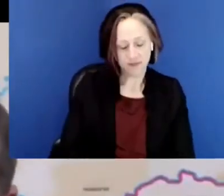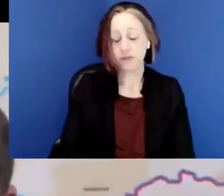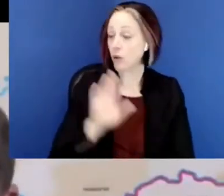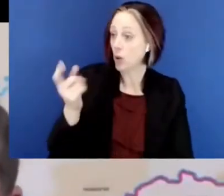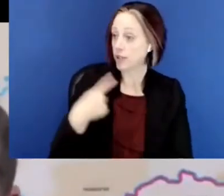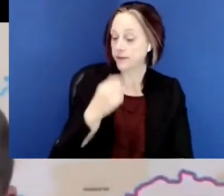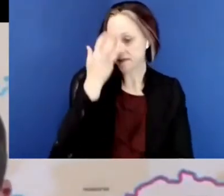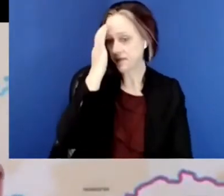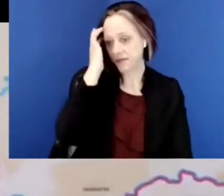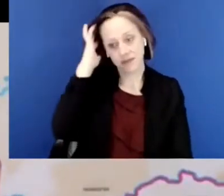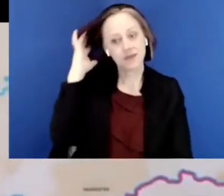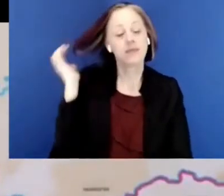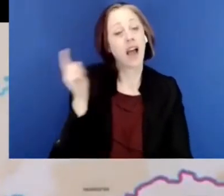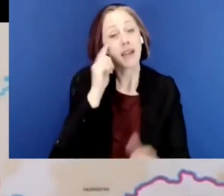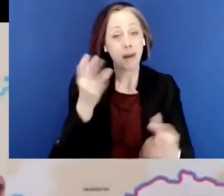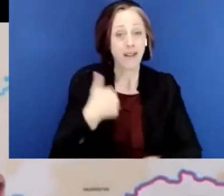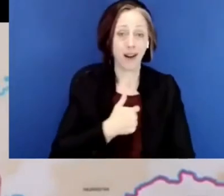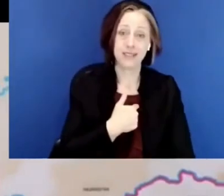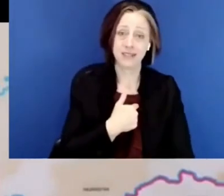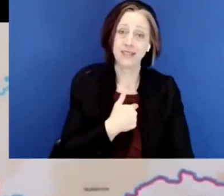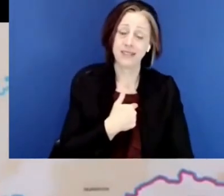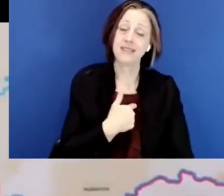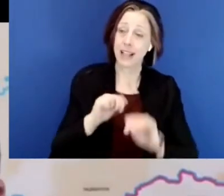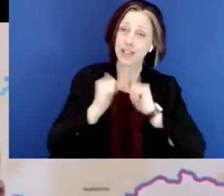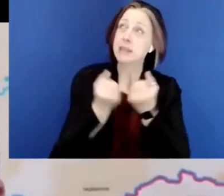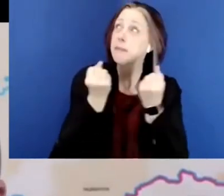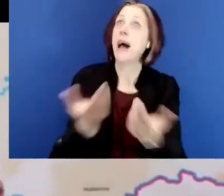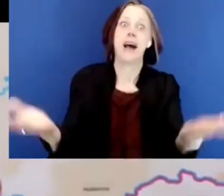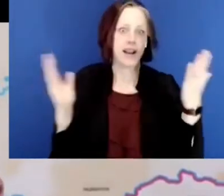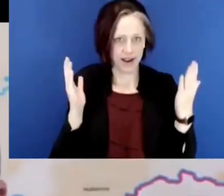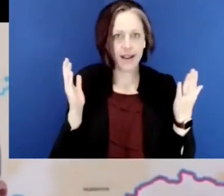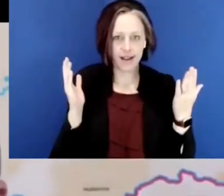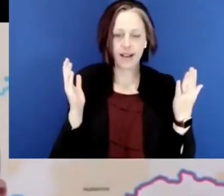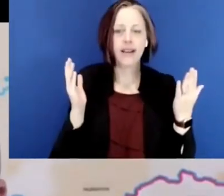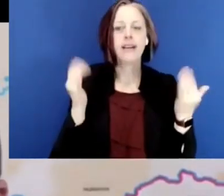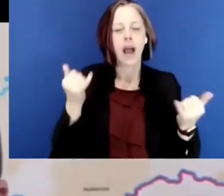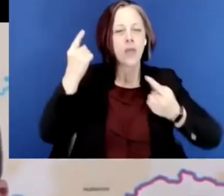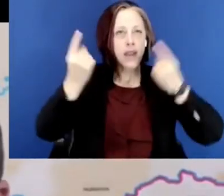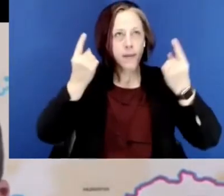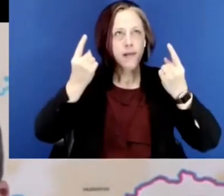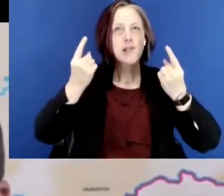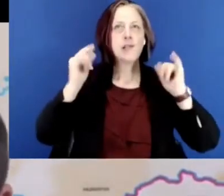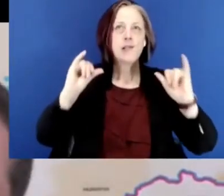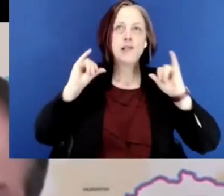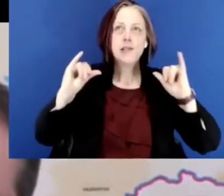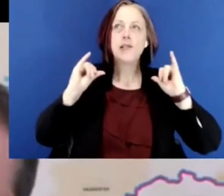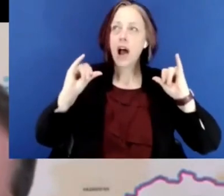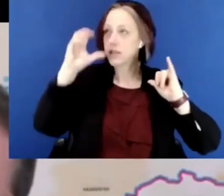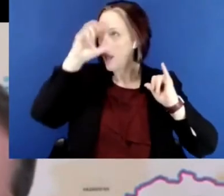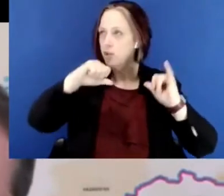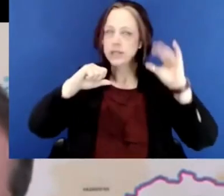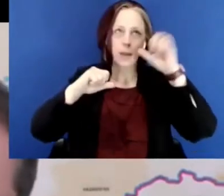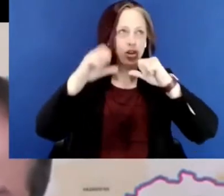a really great question. And I think, um, a lot of us and a lot of agencies are rethinking the